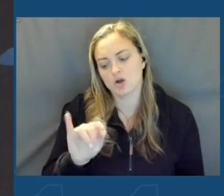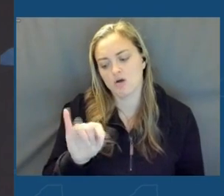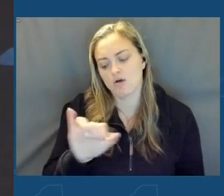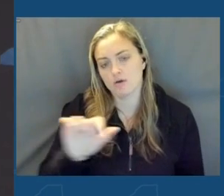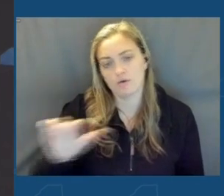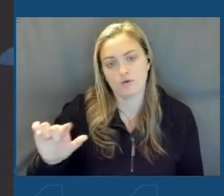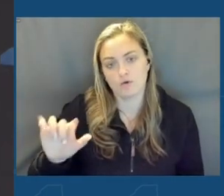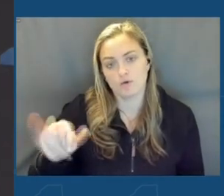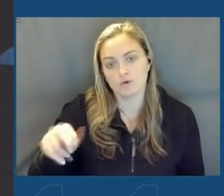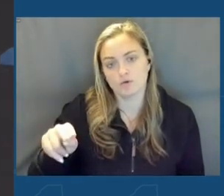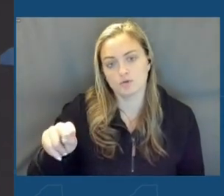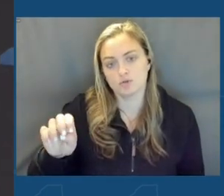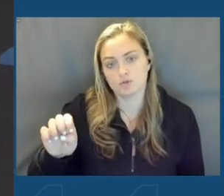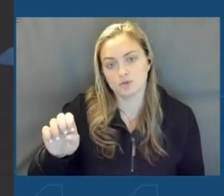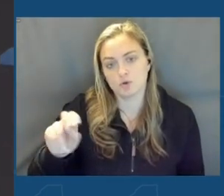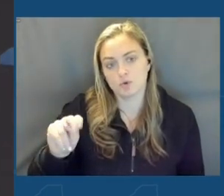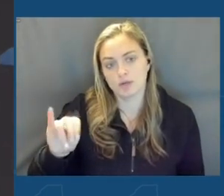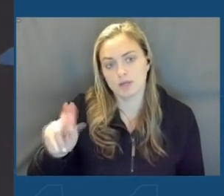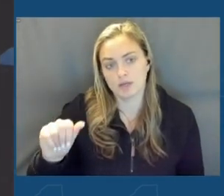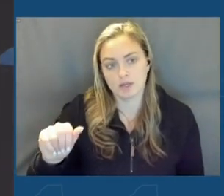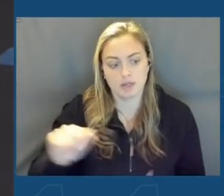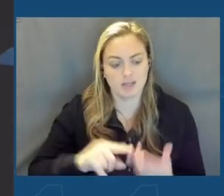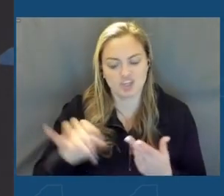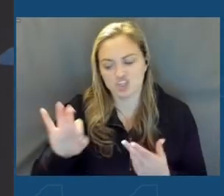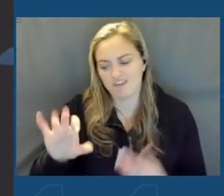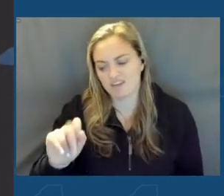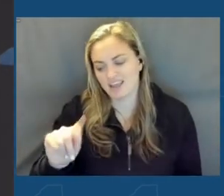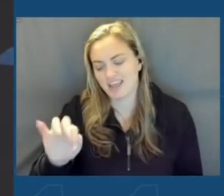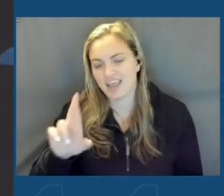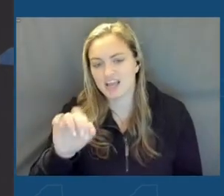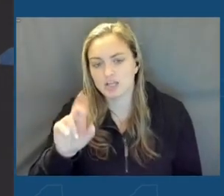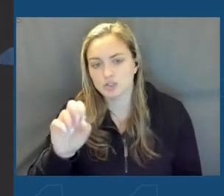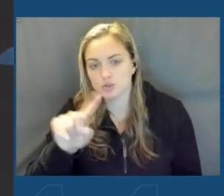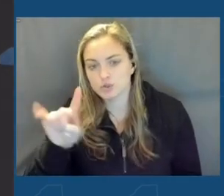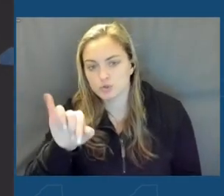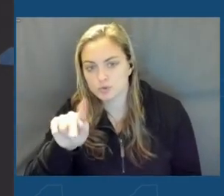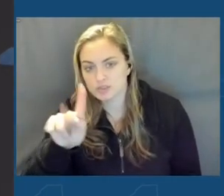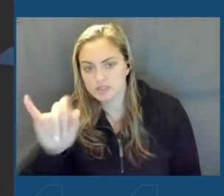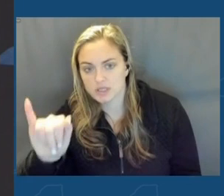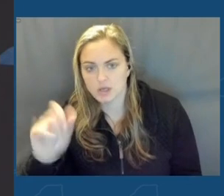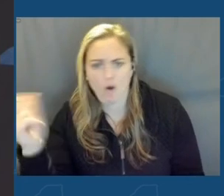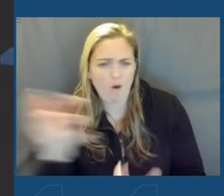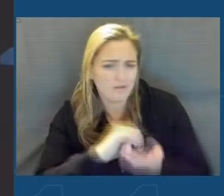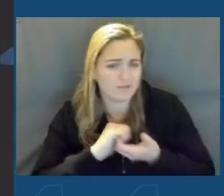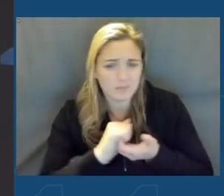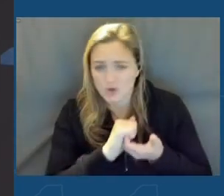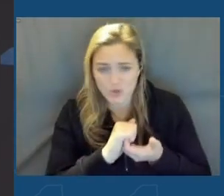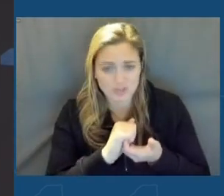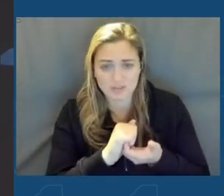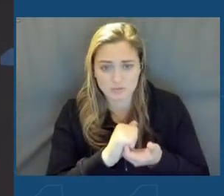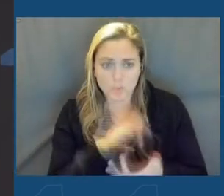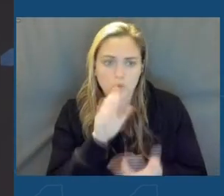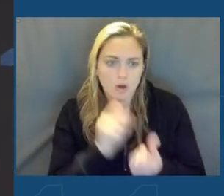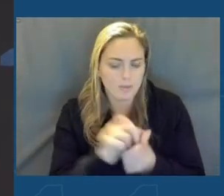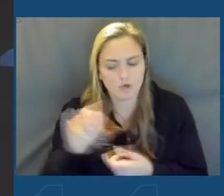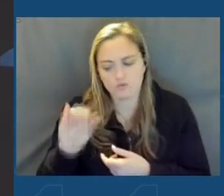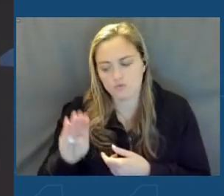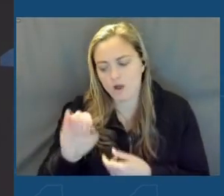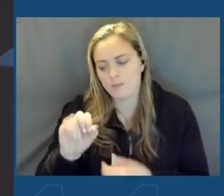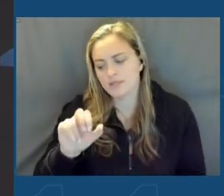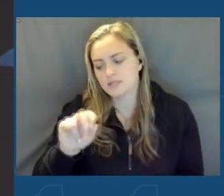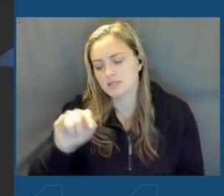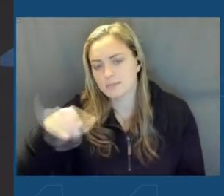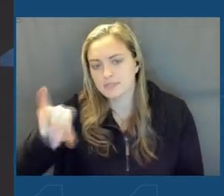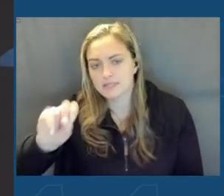Nimi, Hope, Kevin, Jeff Januszewski, all of our partners there. Certainly, we'll talk about Rob Simpson and his unique